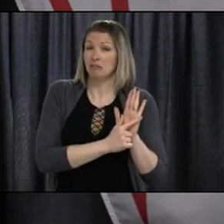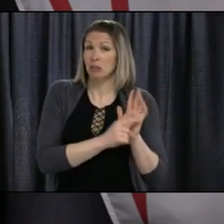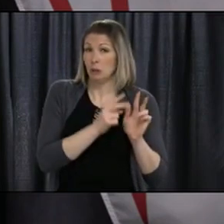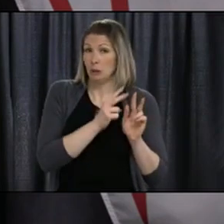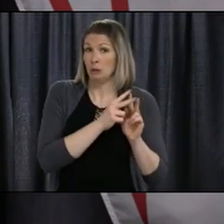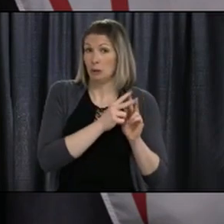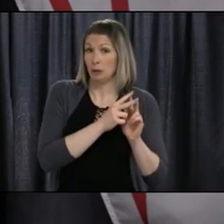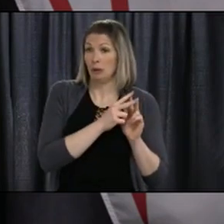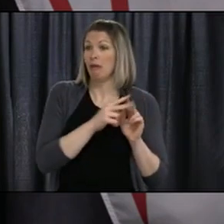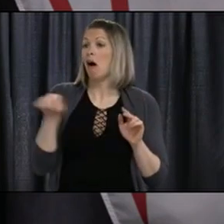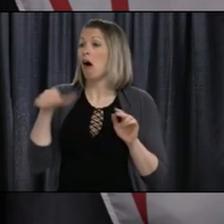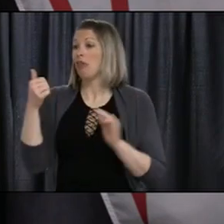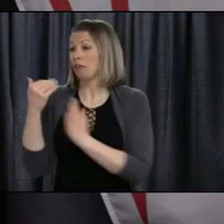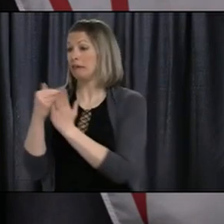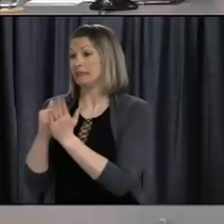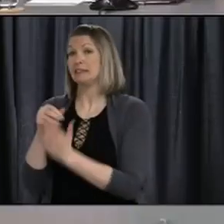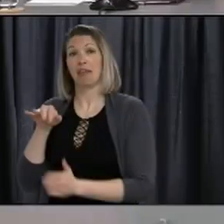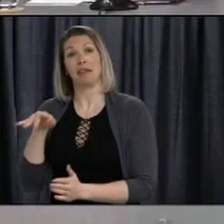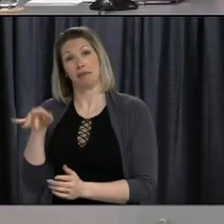gave yesterday.